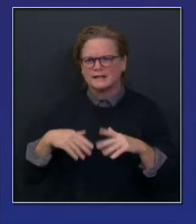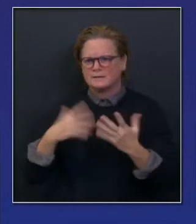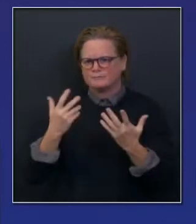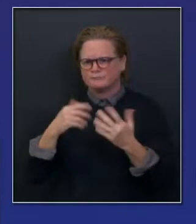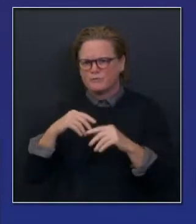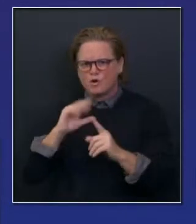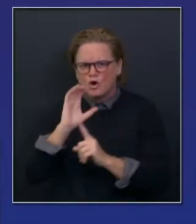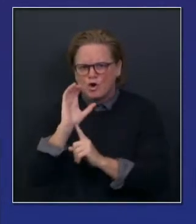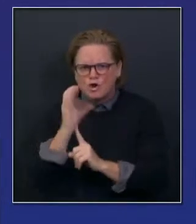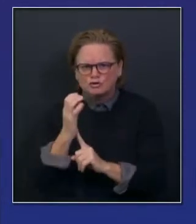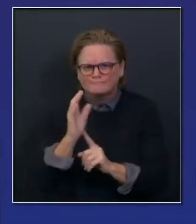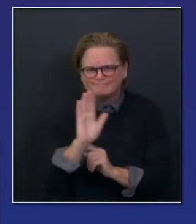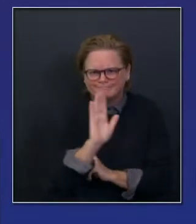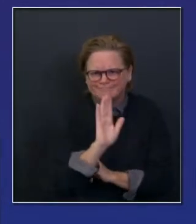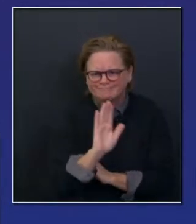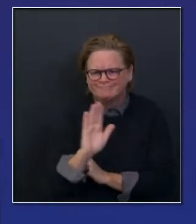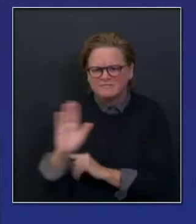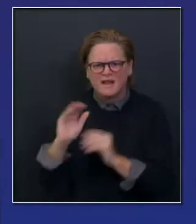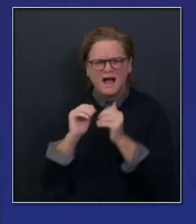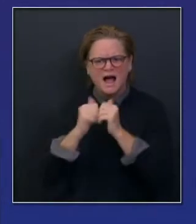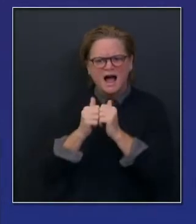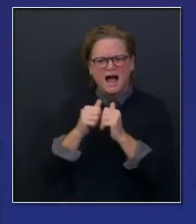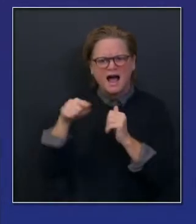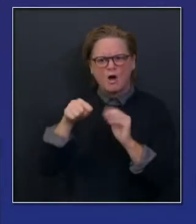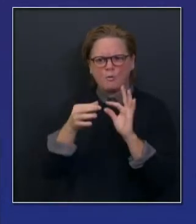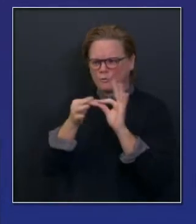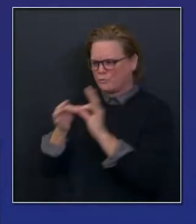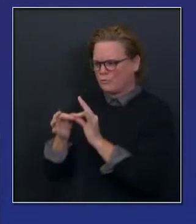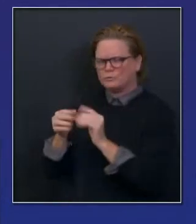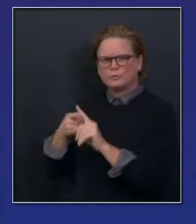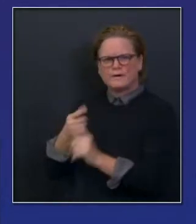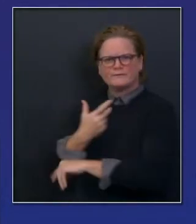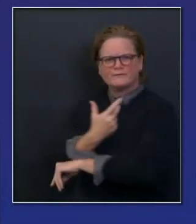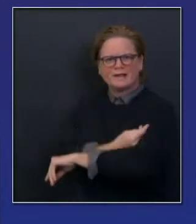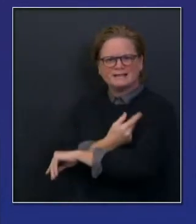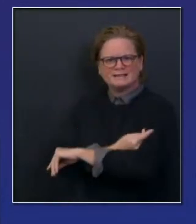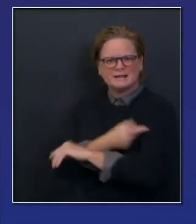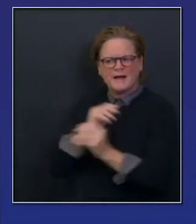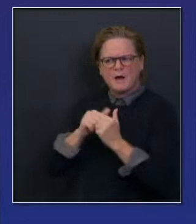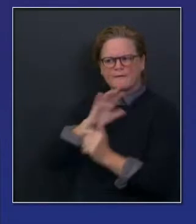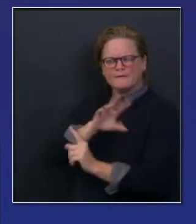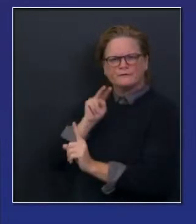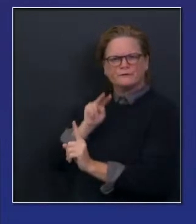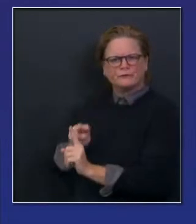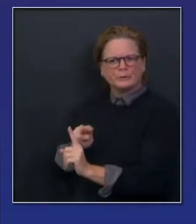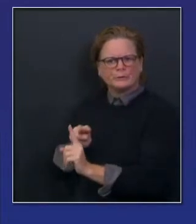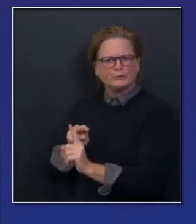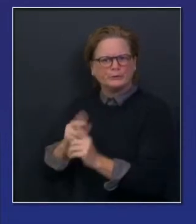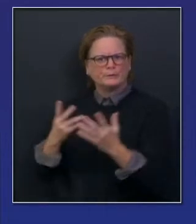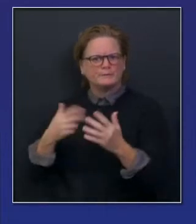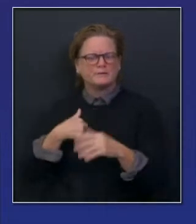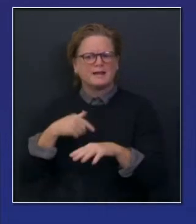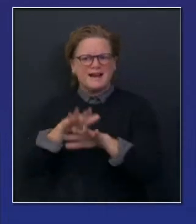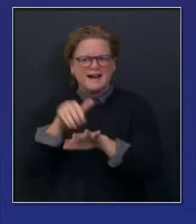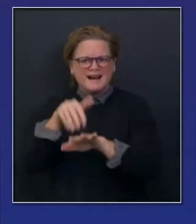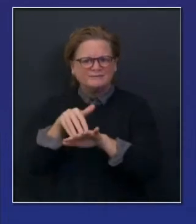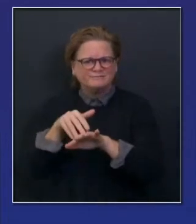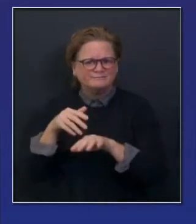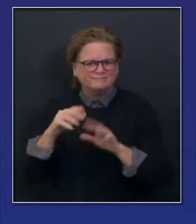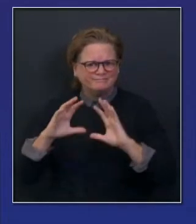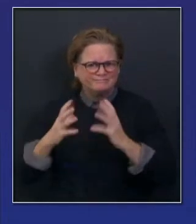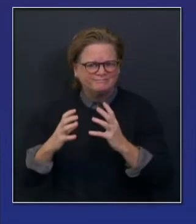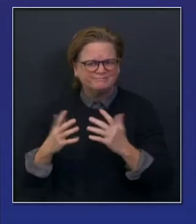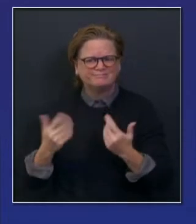it relates to vaccinations has not always been made visible, particularly in Native American communities, particularly in the African American